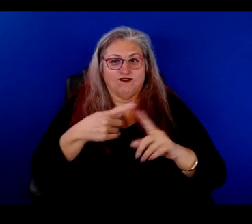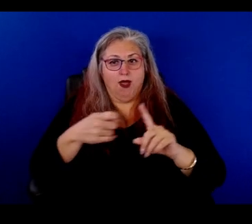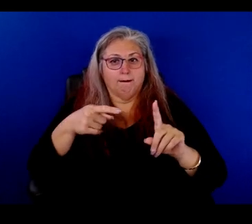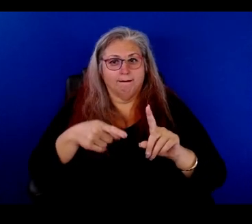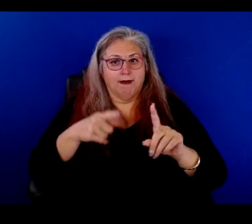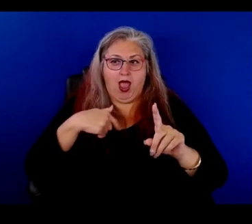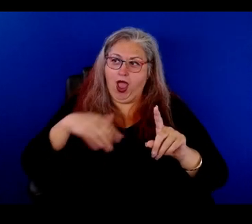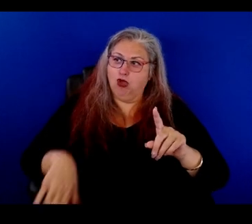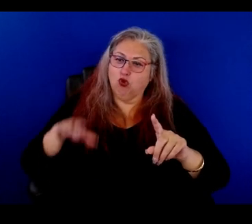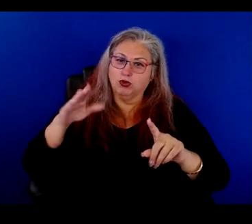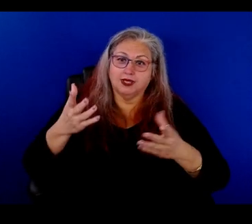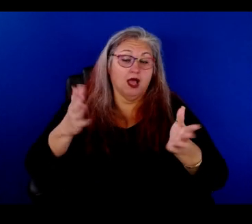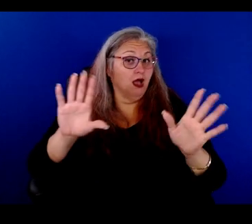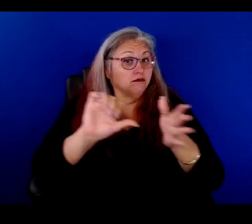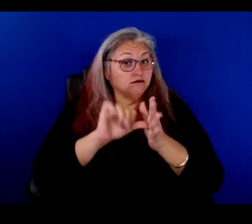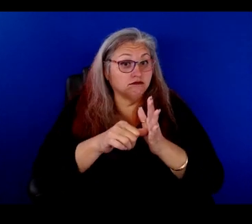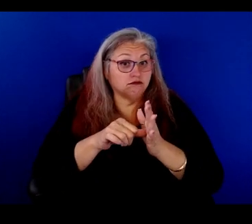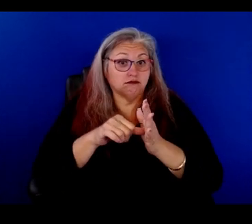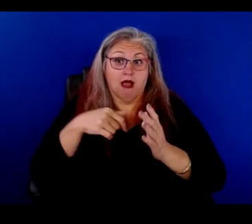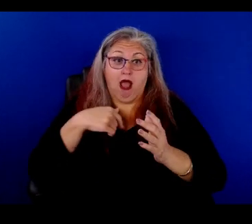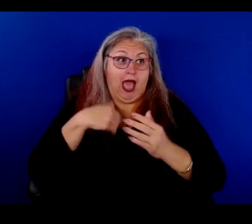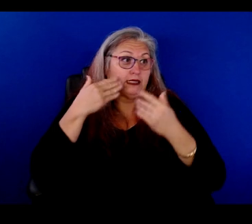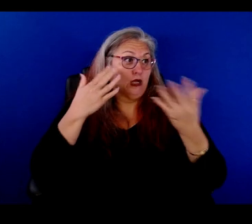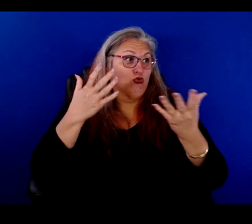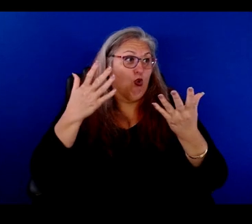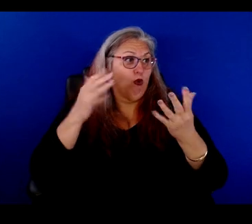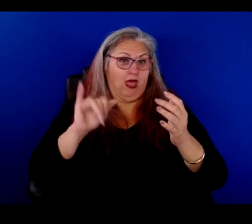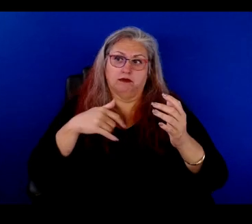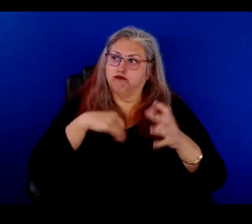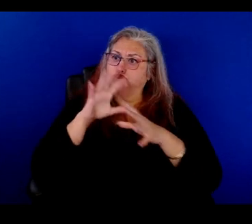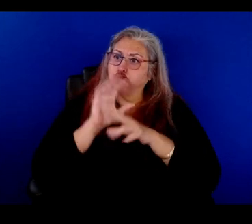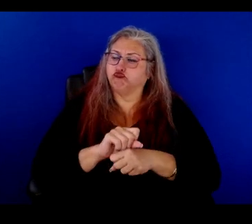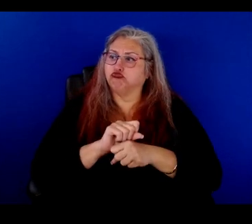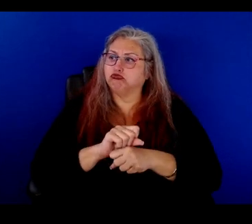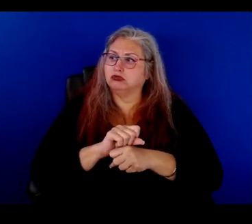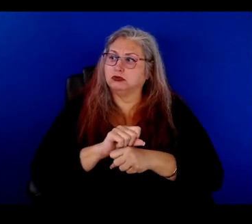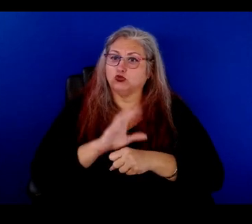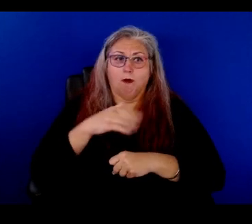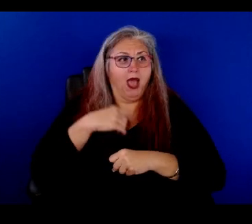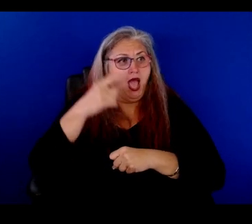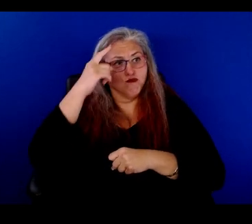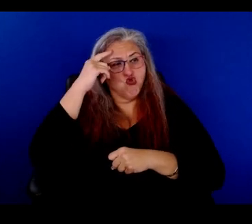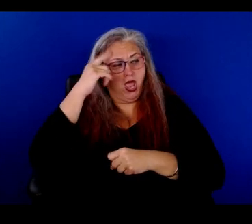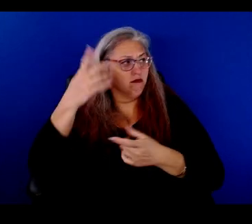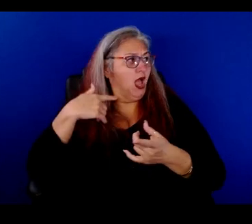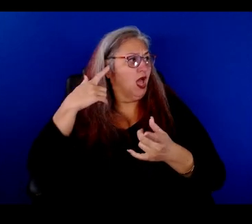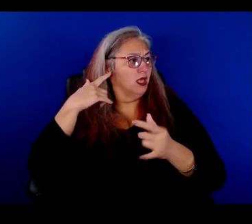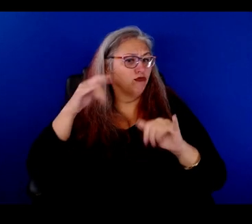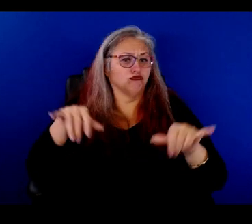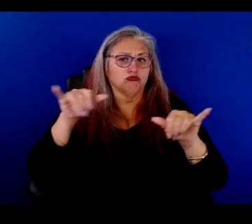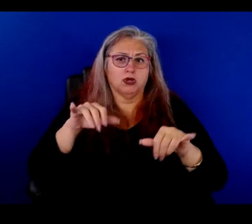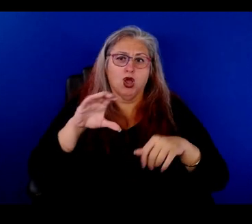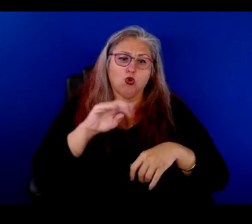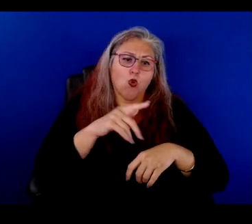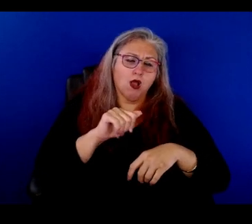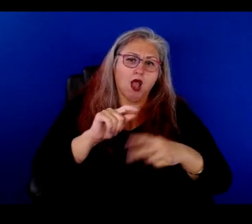that's what I was raised with. And again, I didn't, I didn't know any, any different. So in my brain, I was always hearing conga.